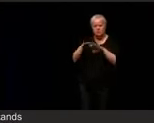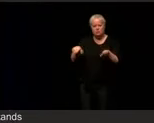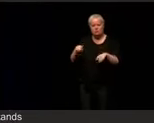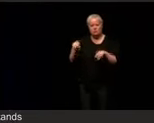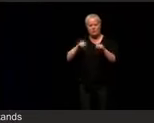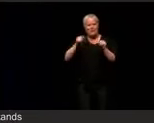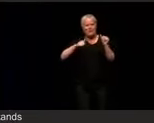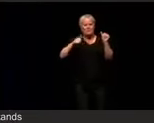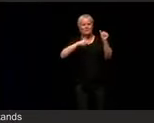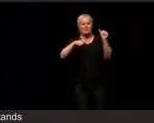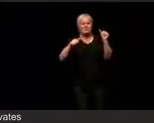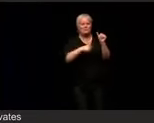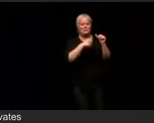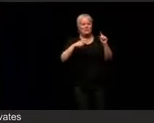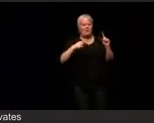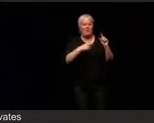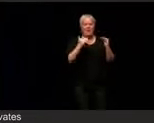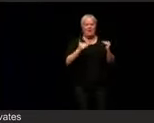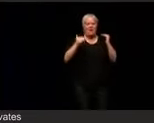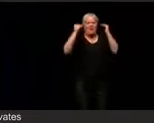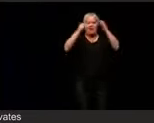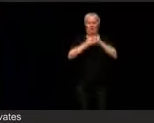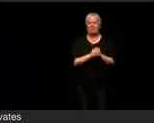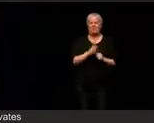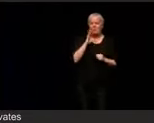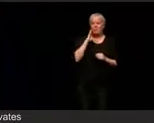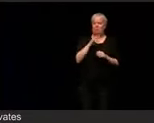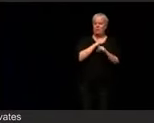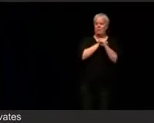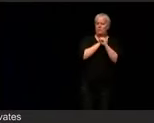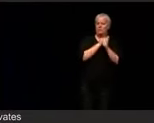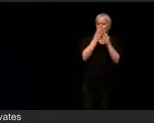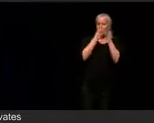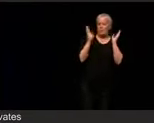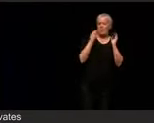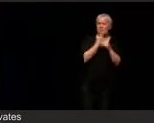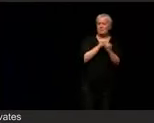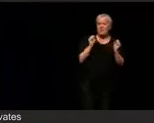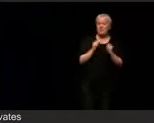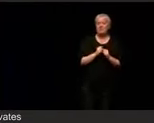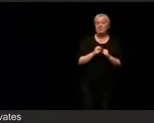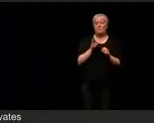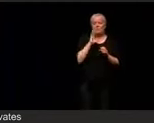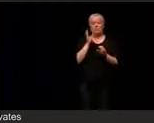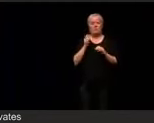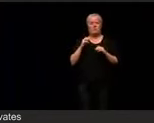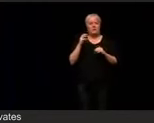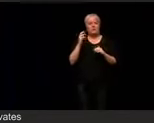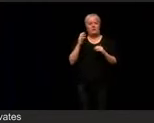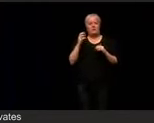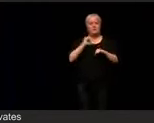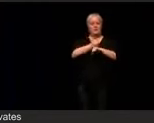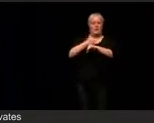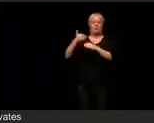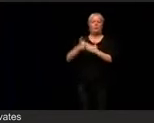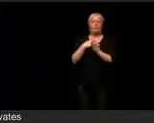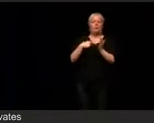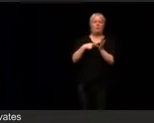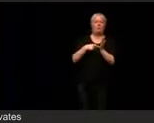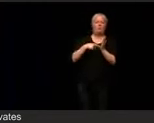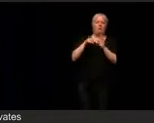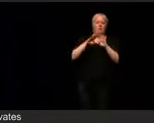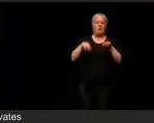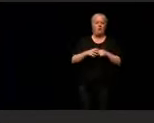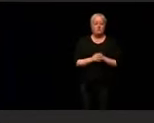the American dream, protect public safety, create and preserve affordable housing, and we're going to make sure that we